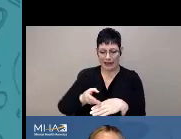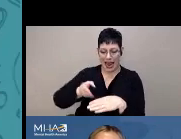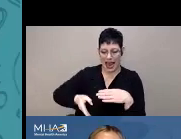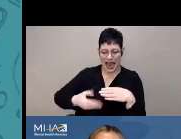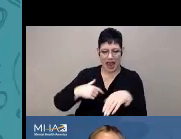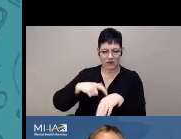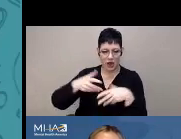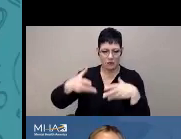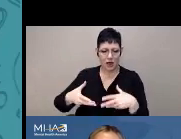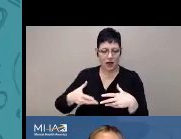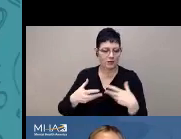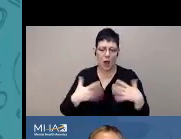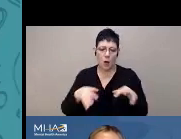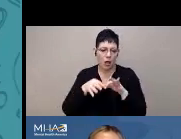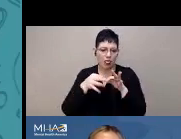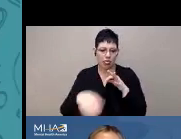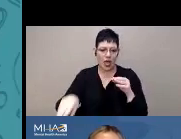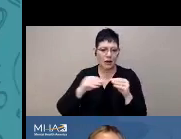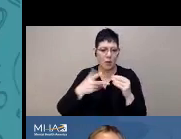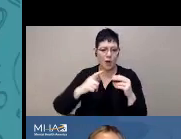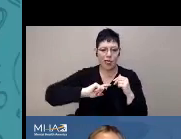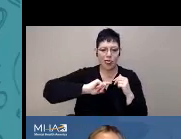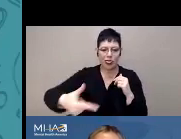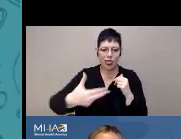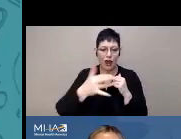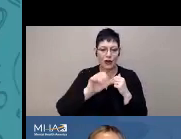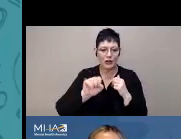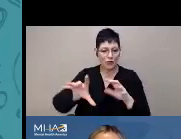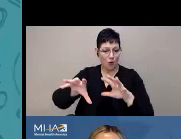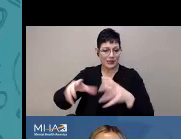But without further ado, I will hand it over to Chris and your team.